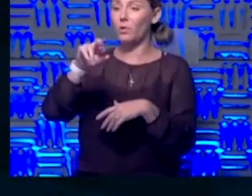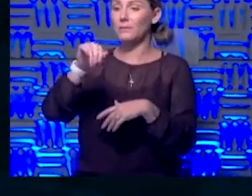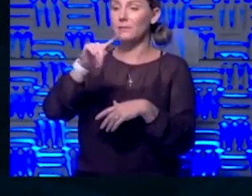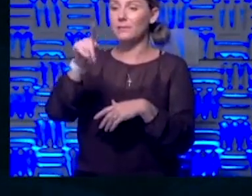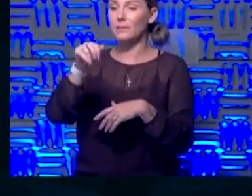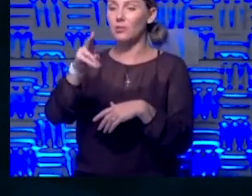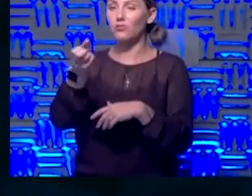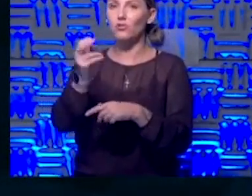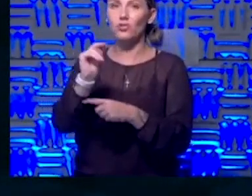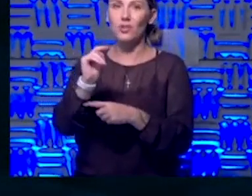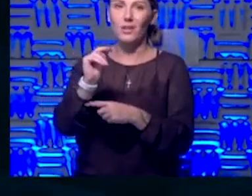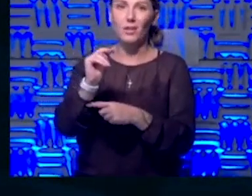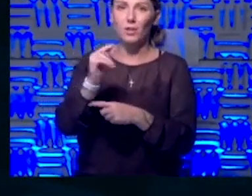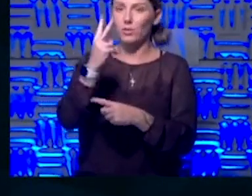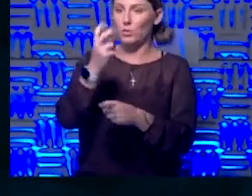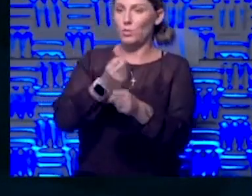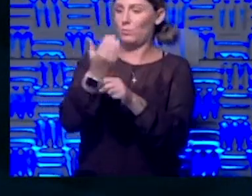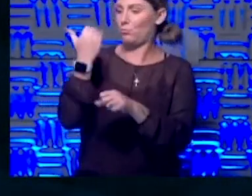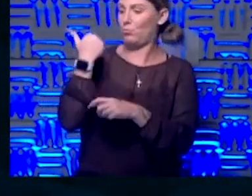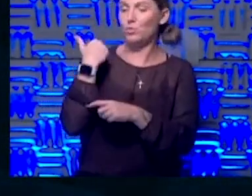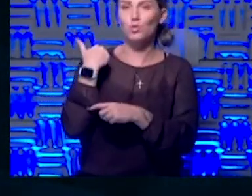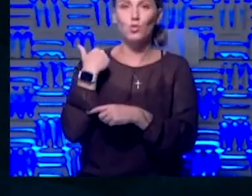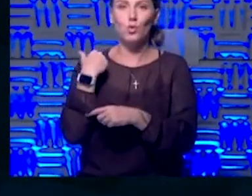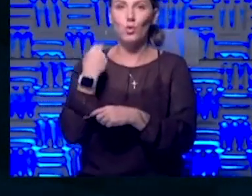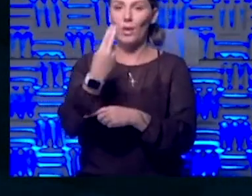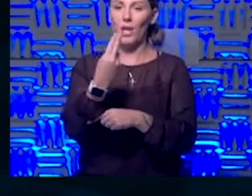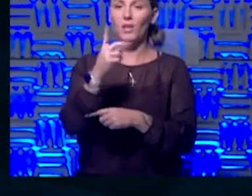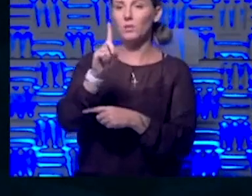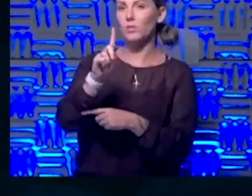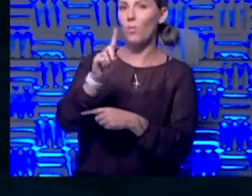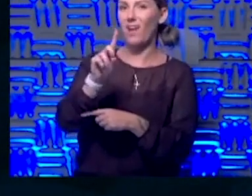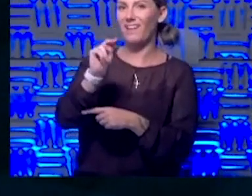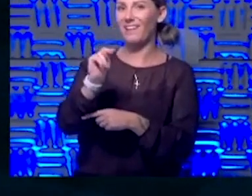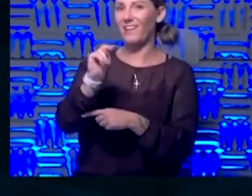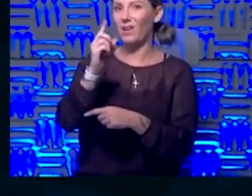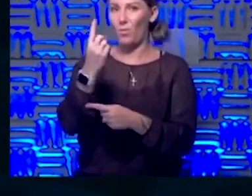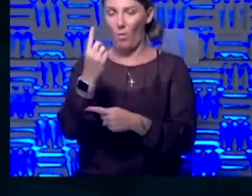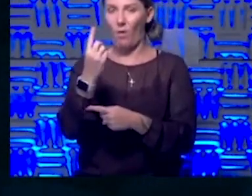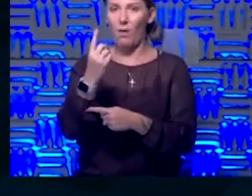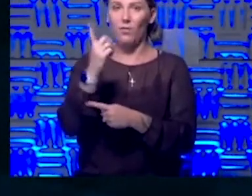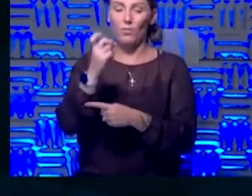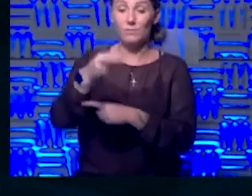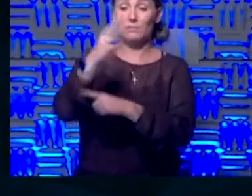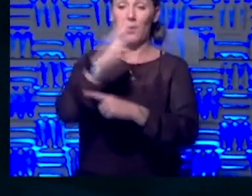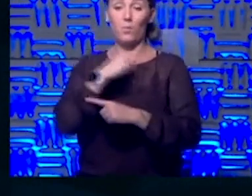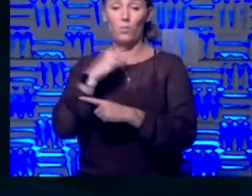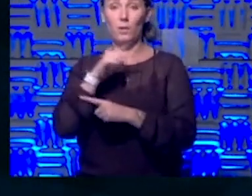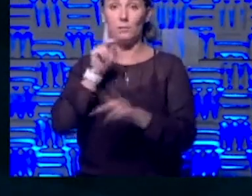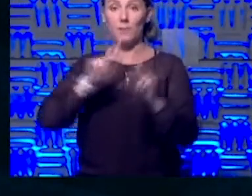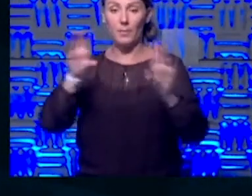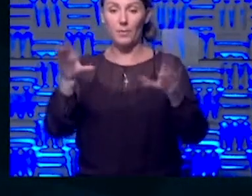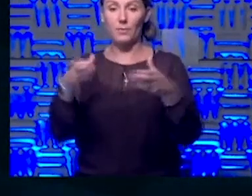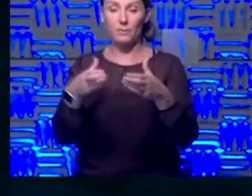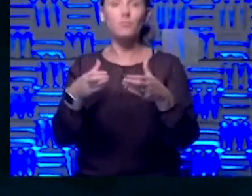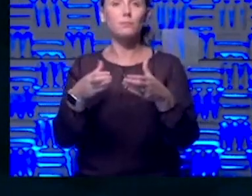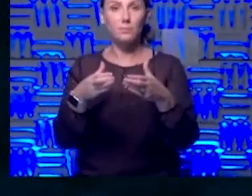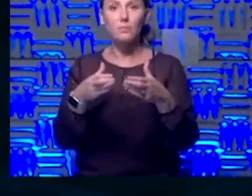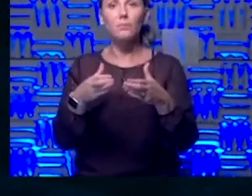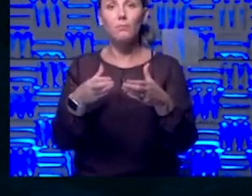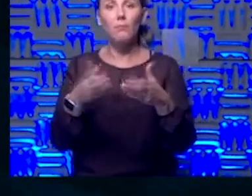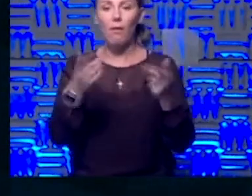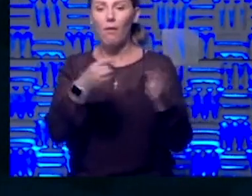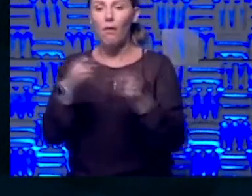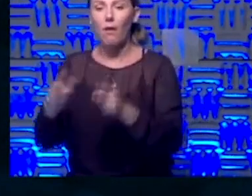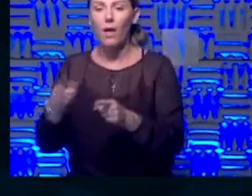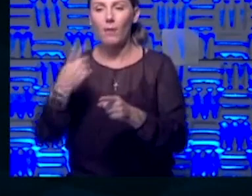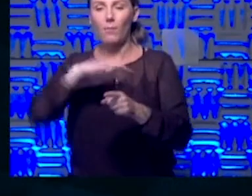years ago to H1N1, there was a pretty well established, you know, high risk population schemes that we're, we'll